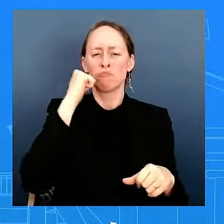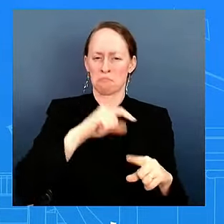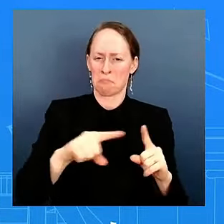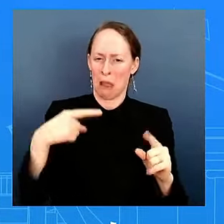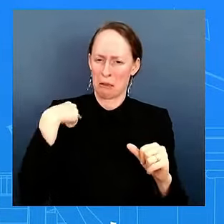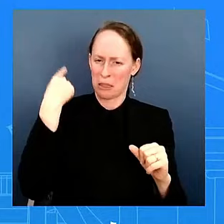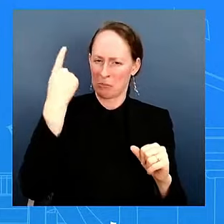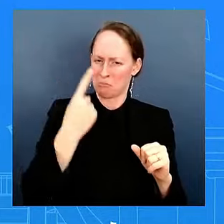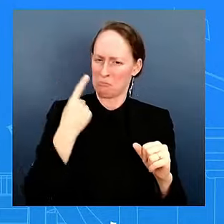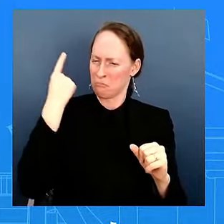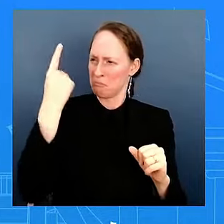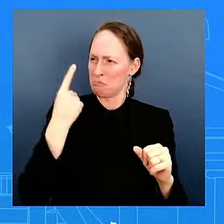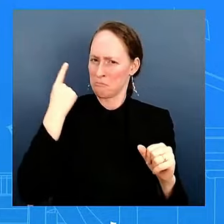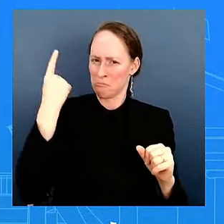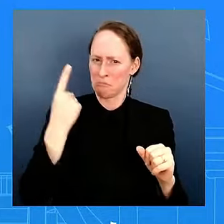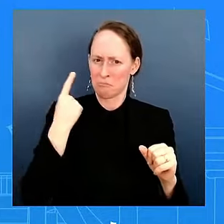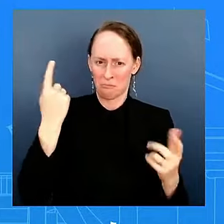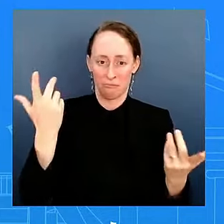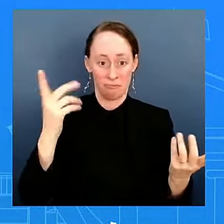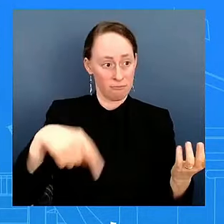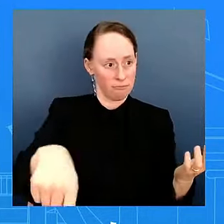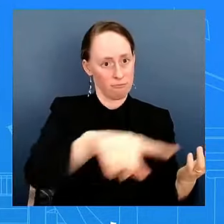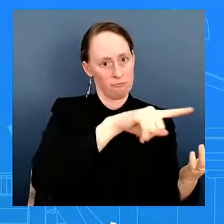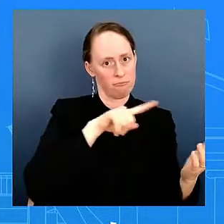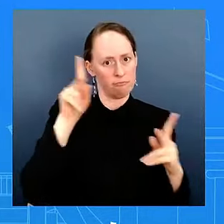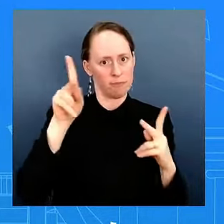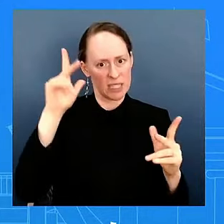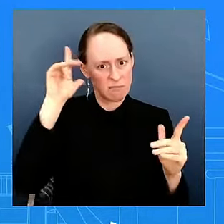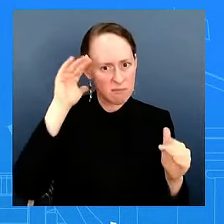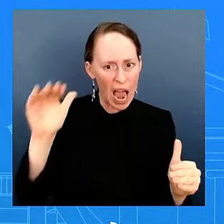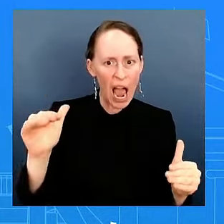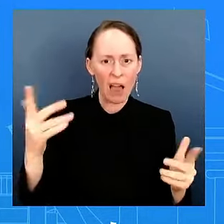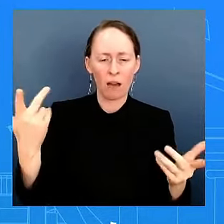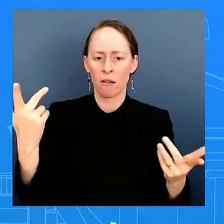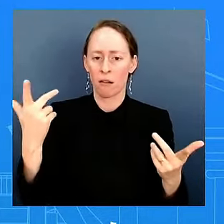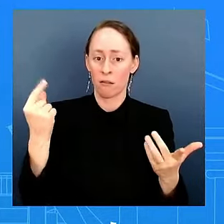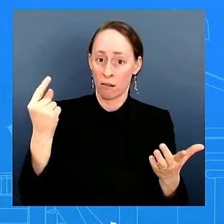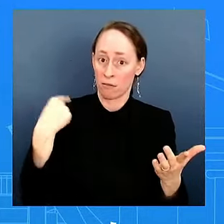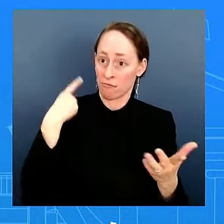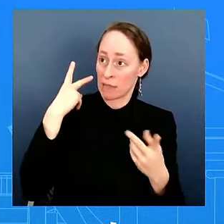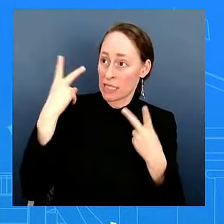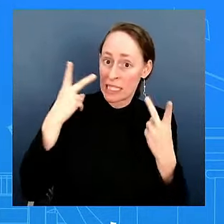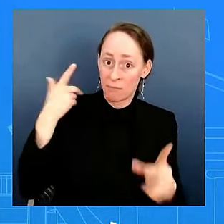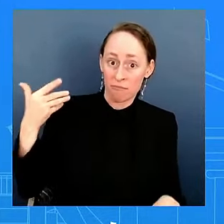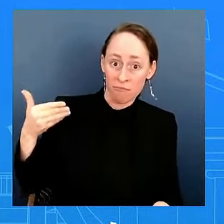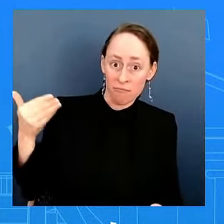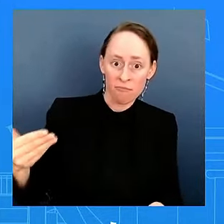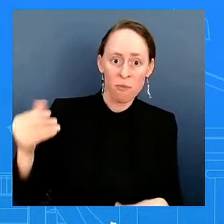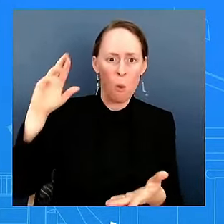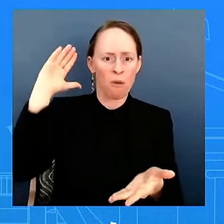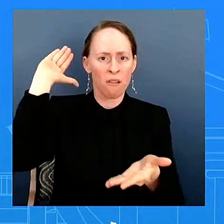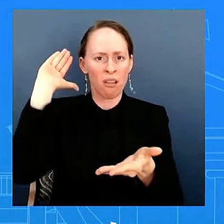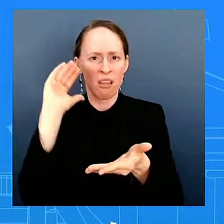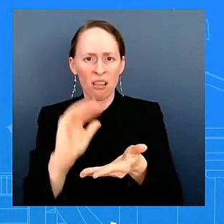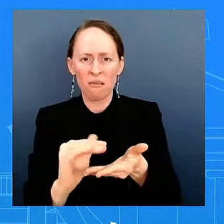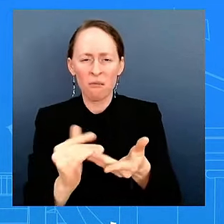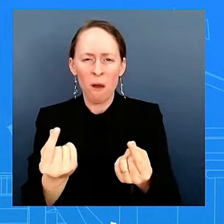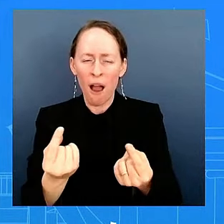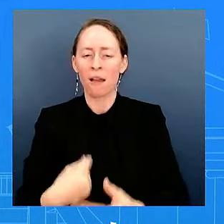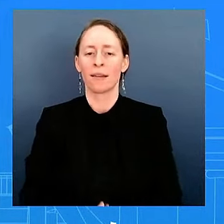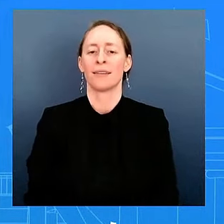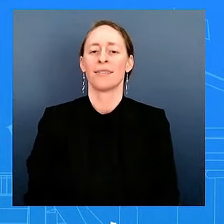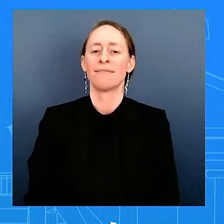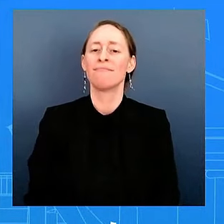how much or how little we expect to see the President out and about? Just to get back to, let's just get back to the service members for a second.